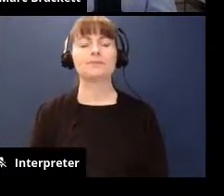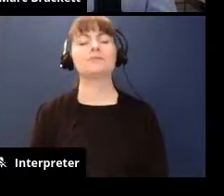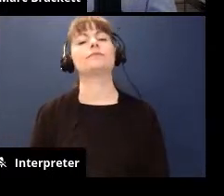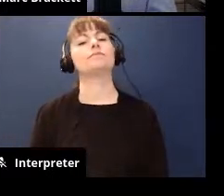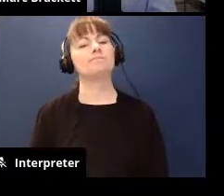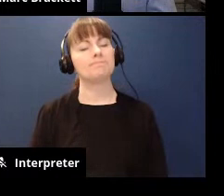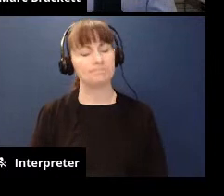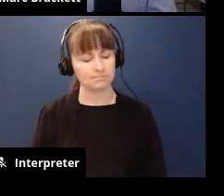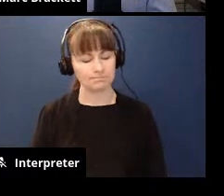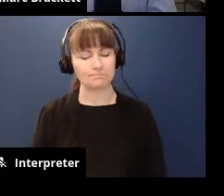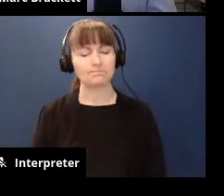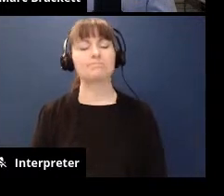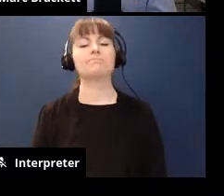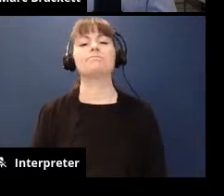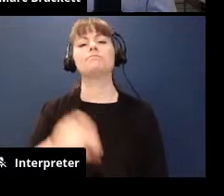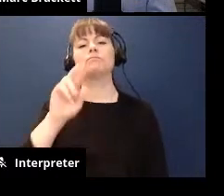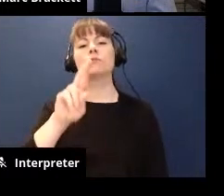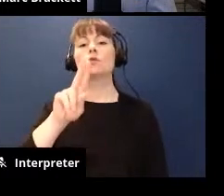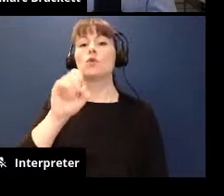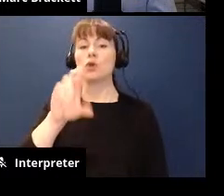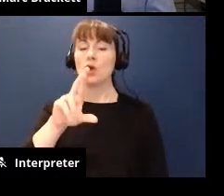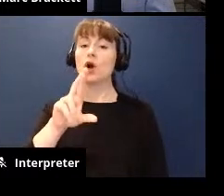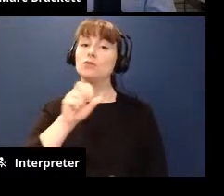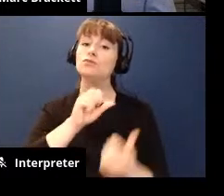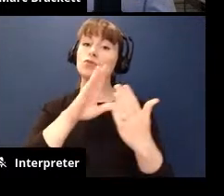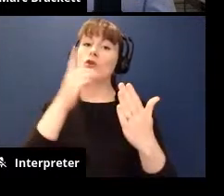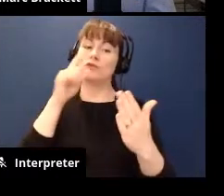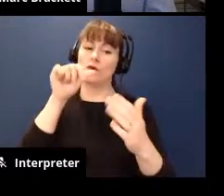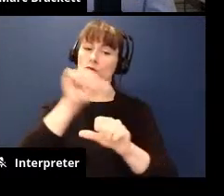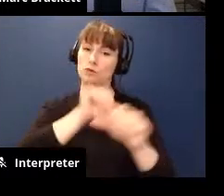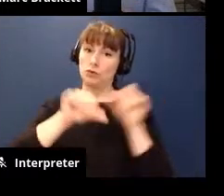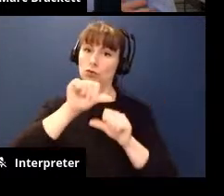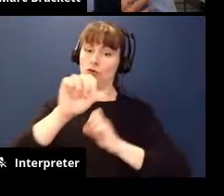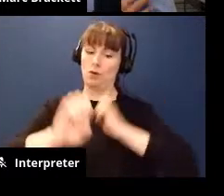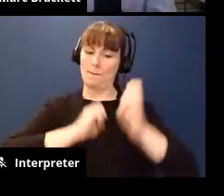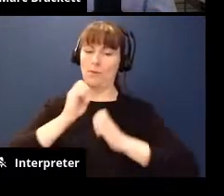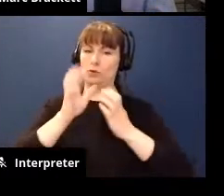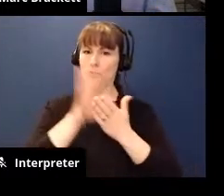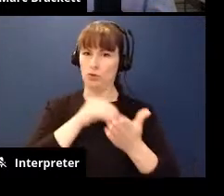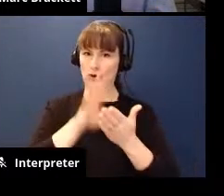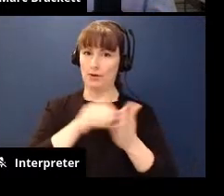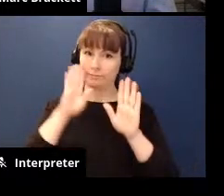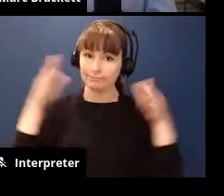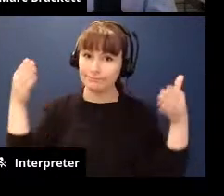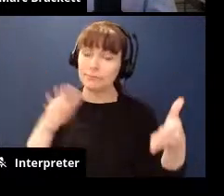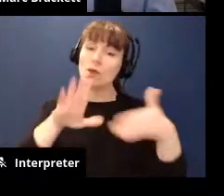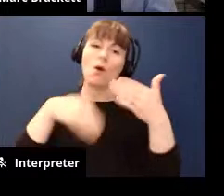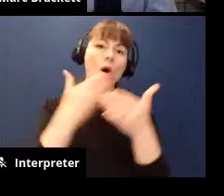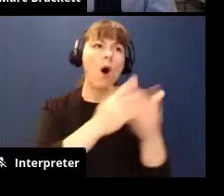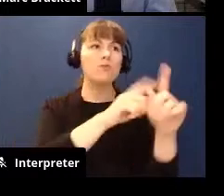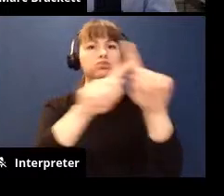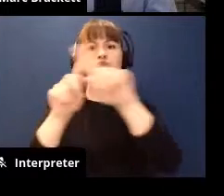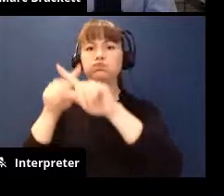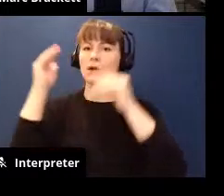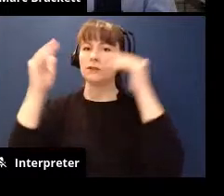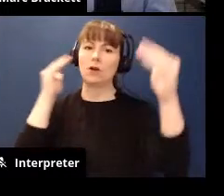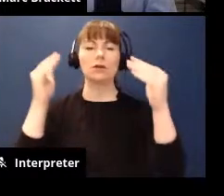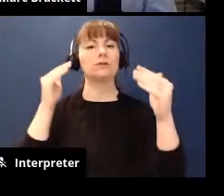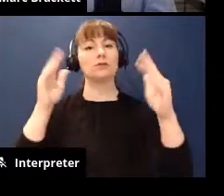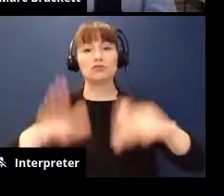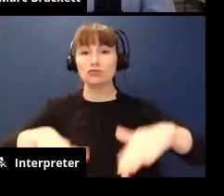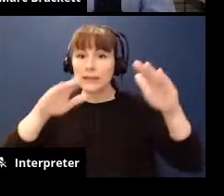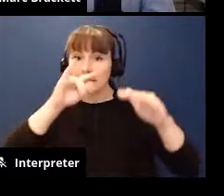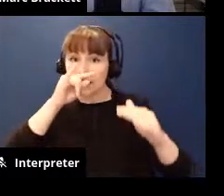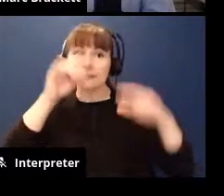importantly ruler is an approach to social and emotional learning that is about all the adults you know who are raising and teaching kids